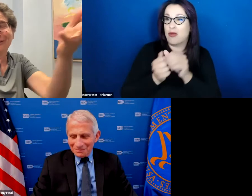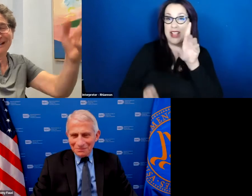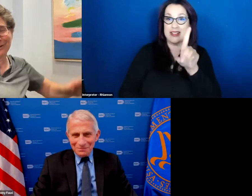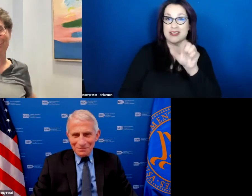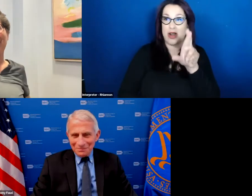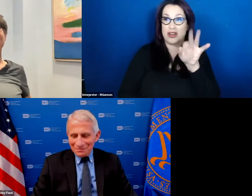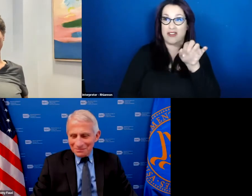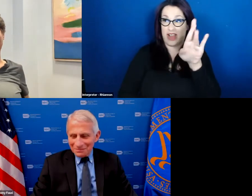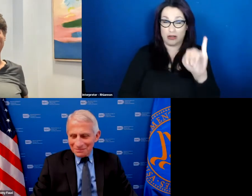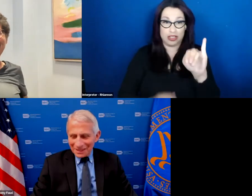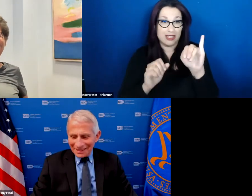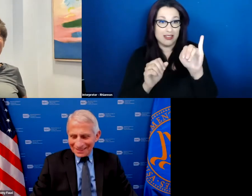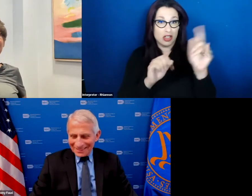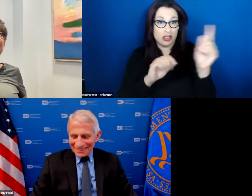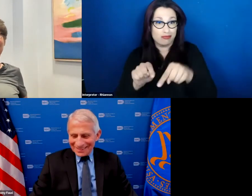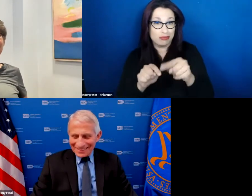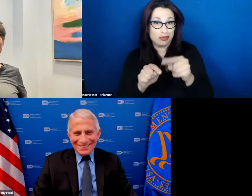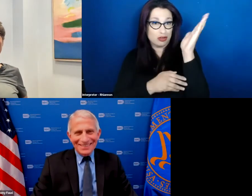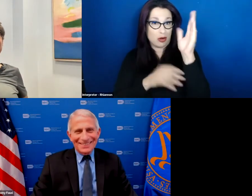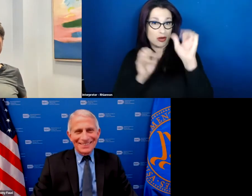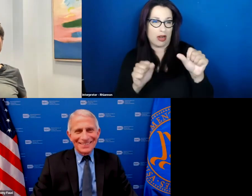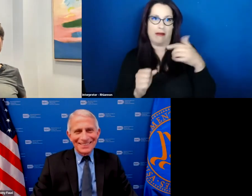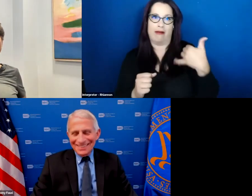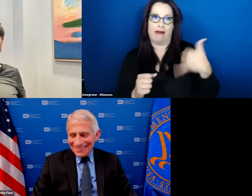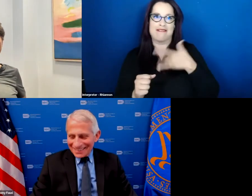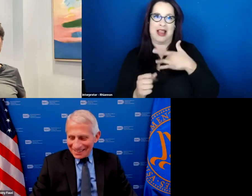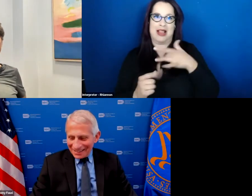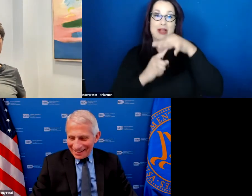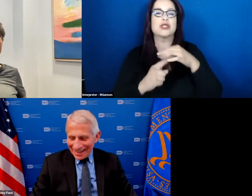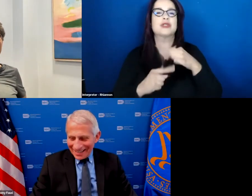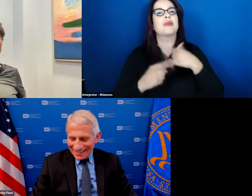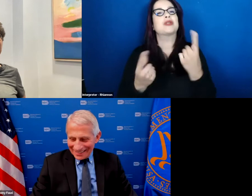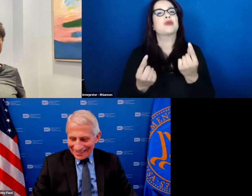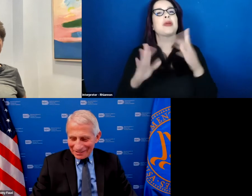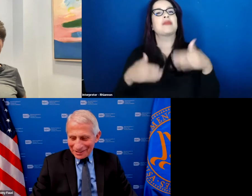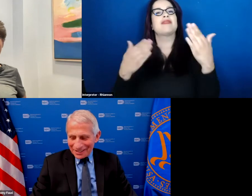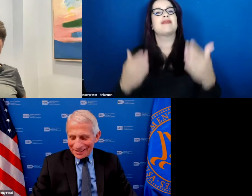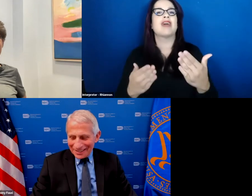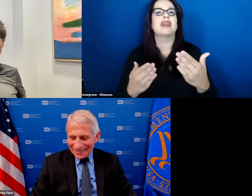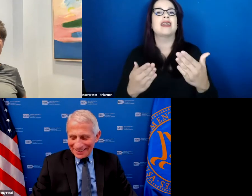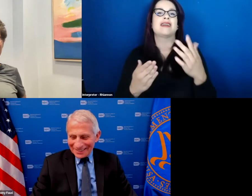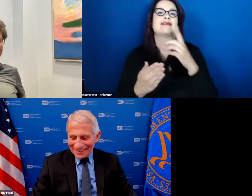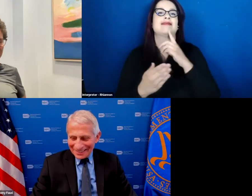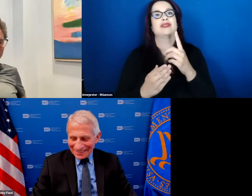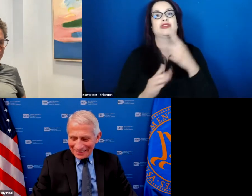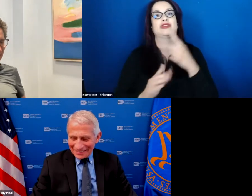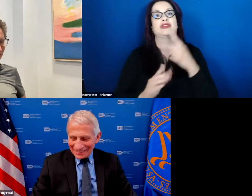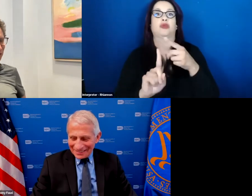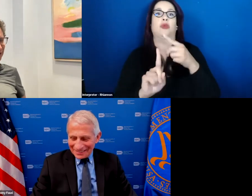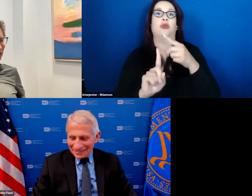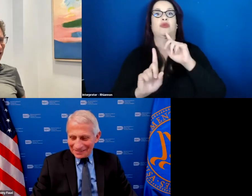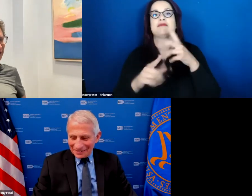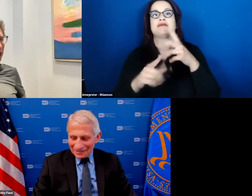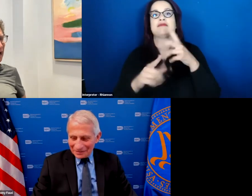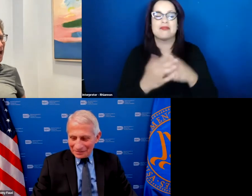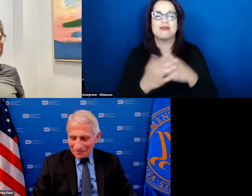delivering on a promise made at the start of the pandemic it's all right sounds good wonderful to have